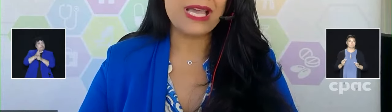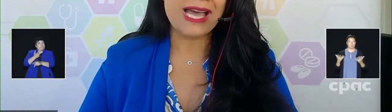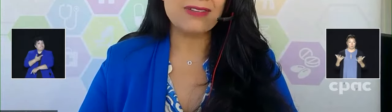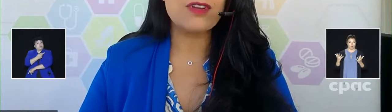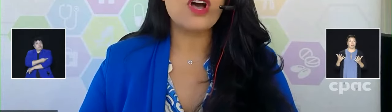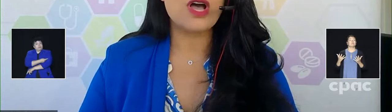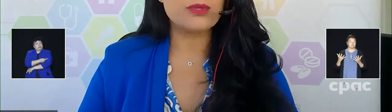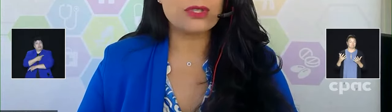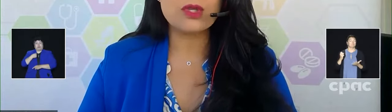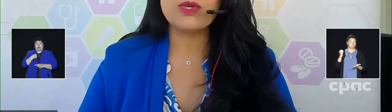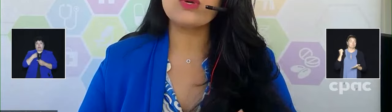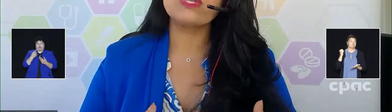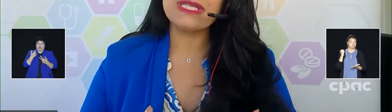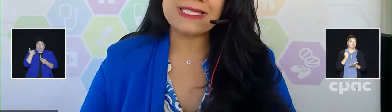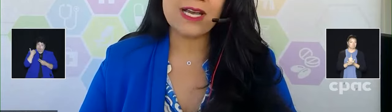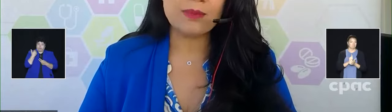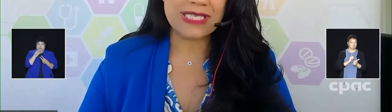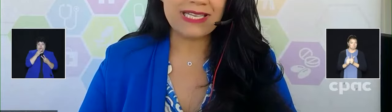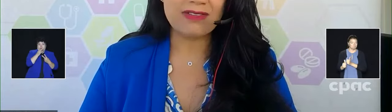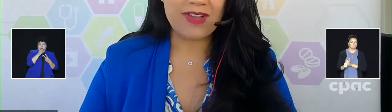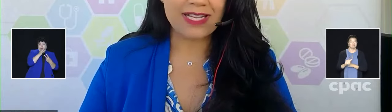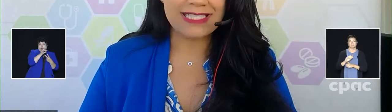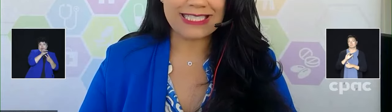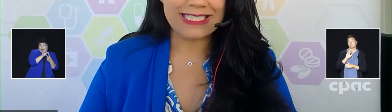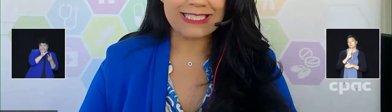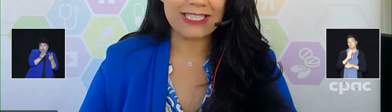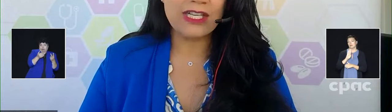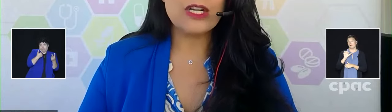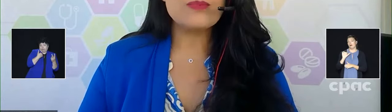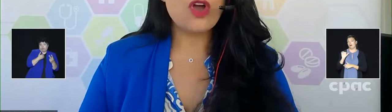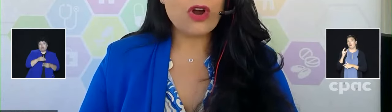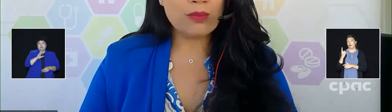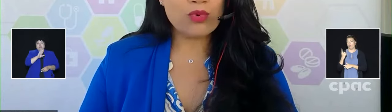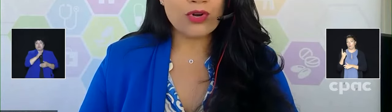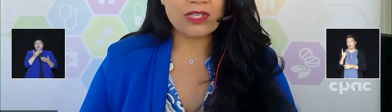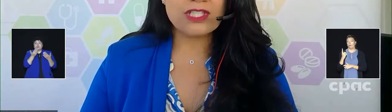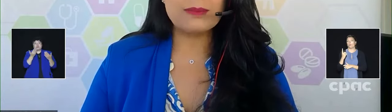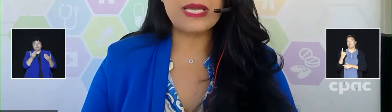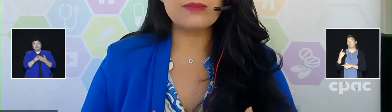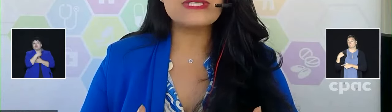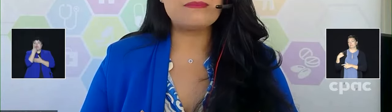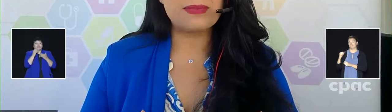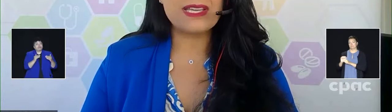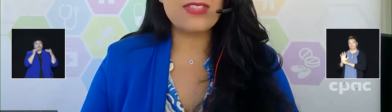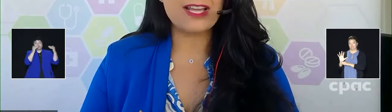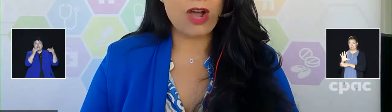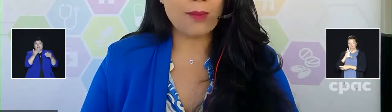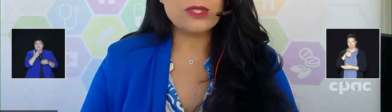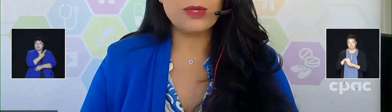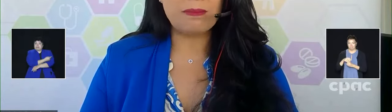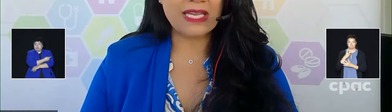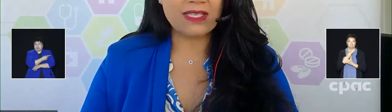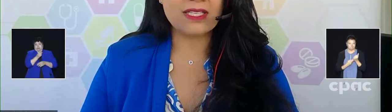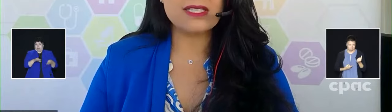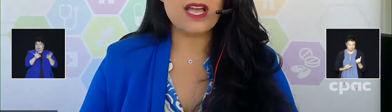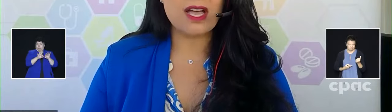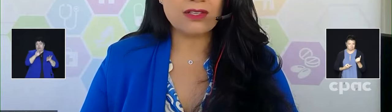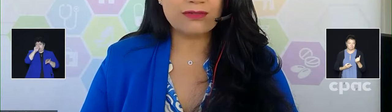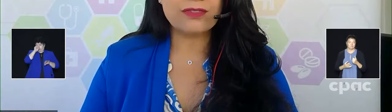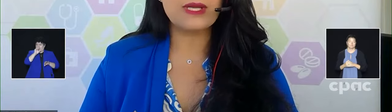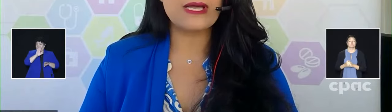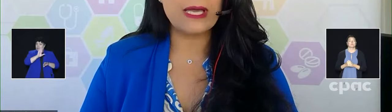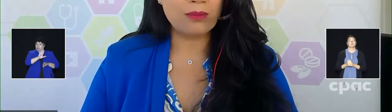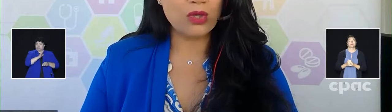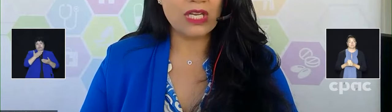have options. So, we know that these updated vaccines are important to be able to give that optimal maintenance of